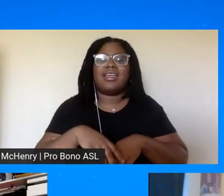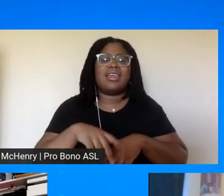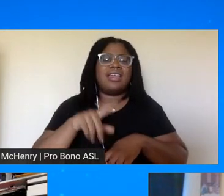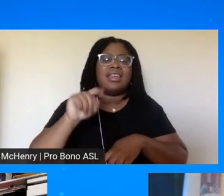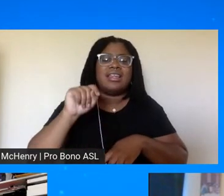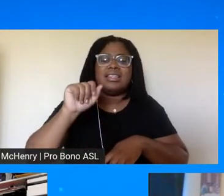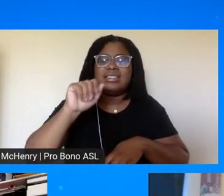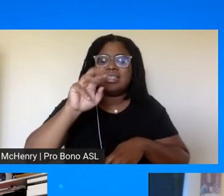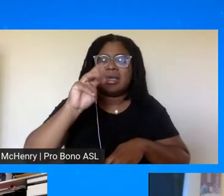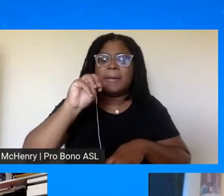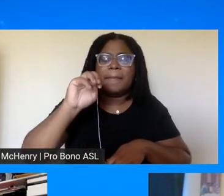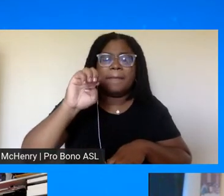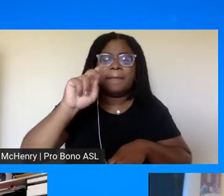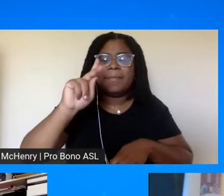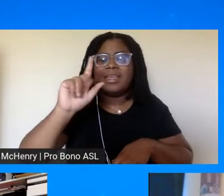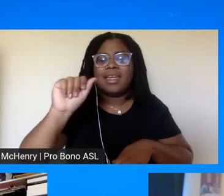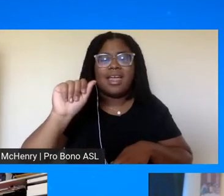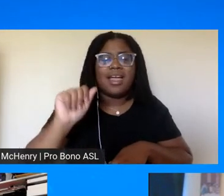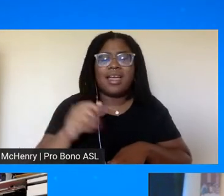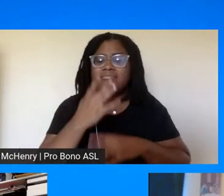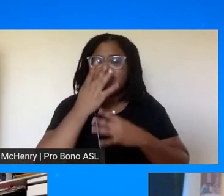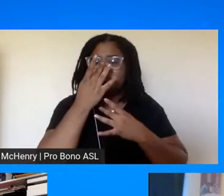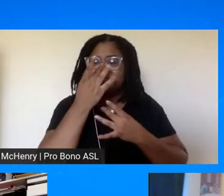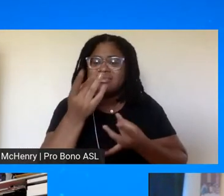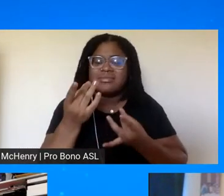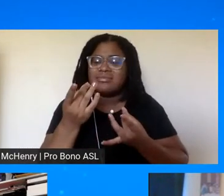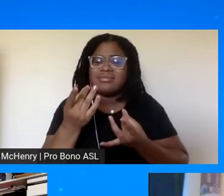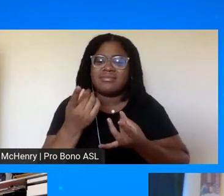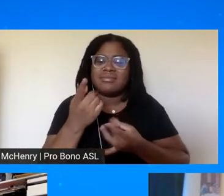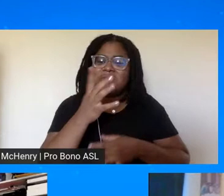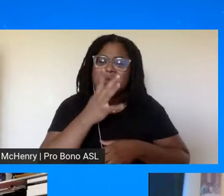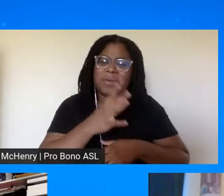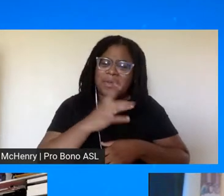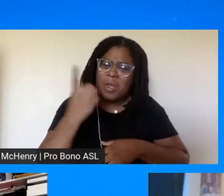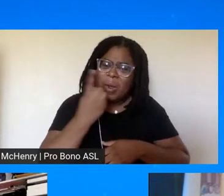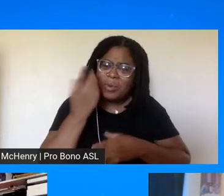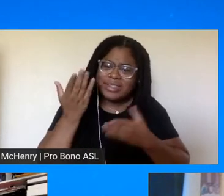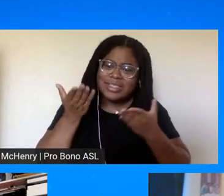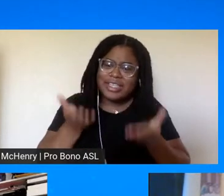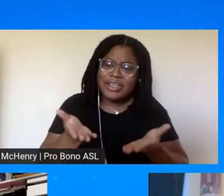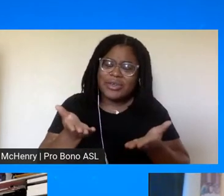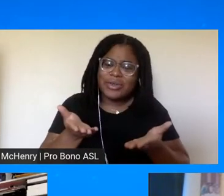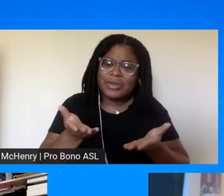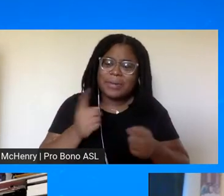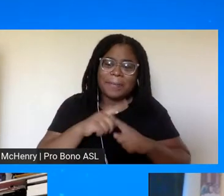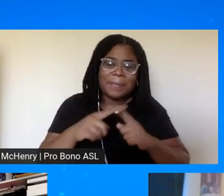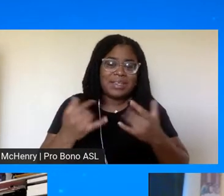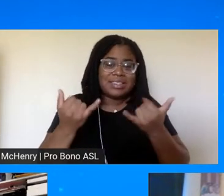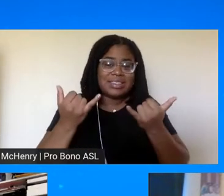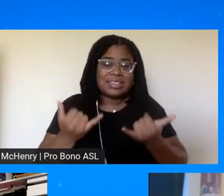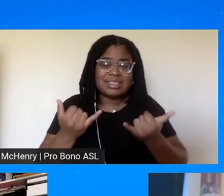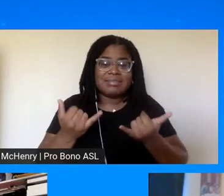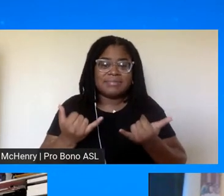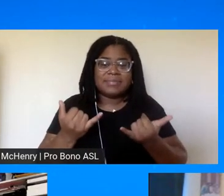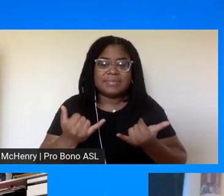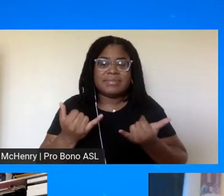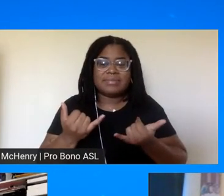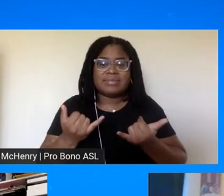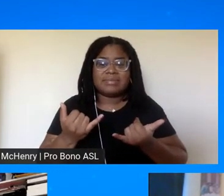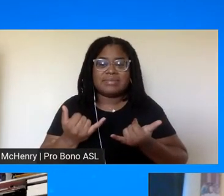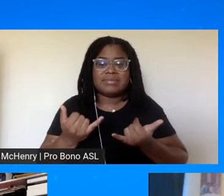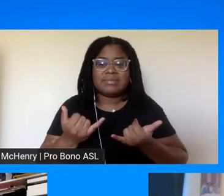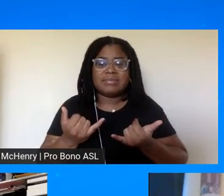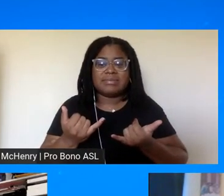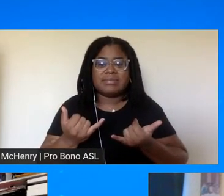it's interesting that women have always been present uh but now you know i i prophetically